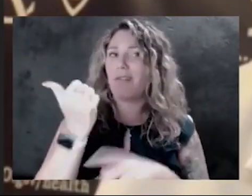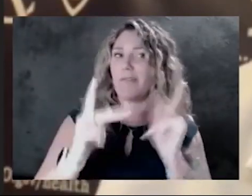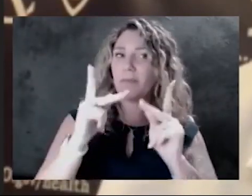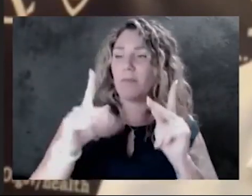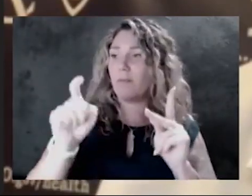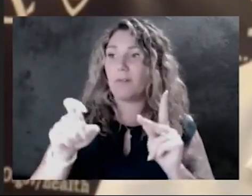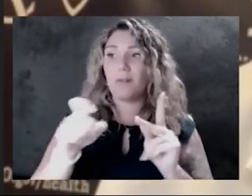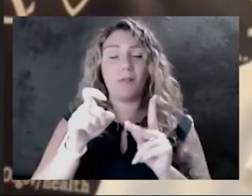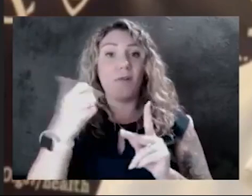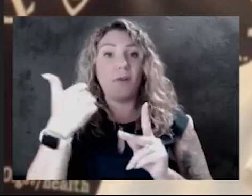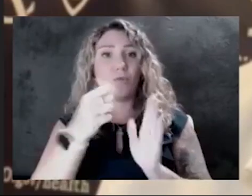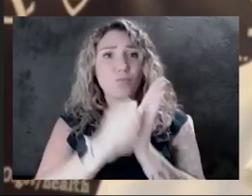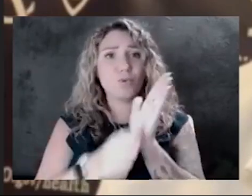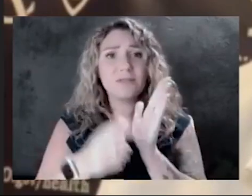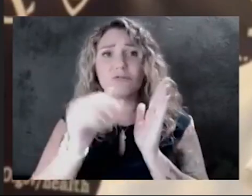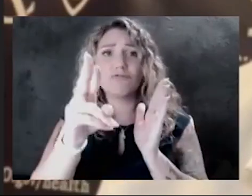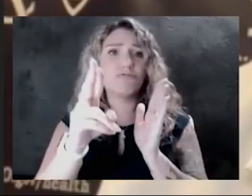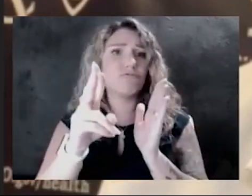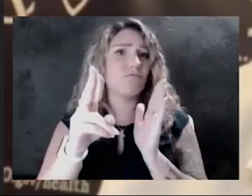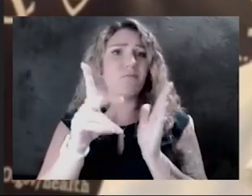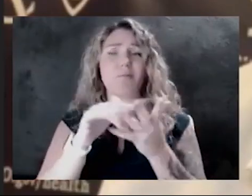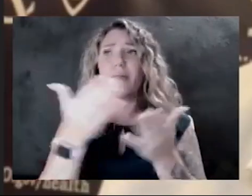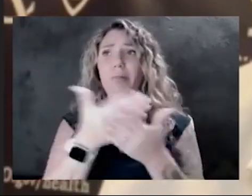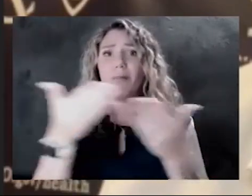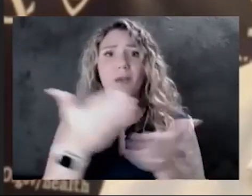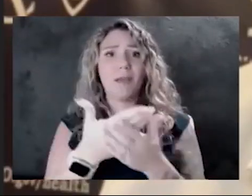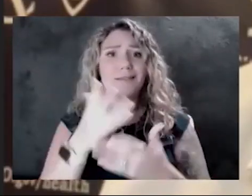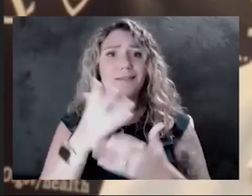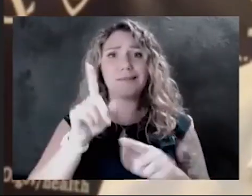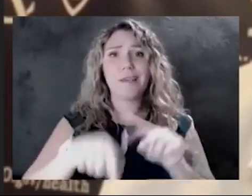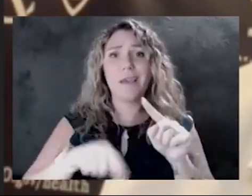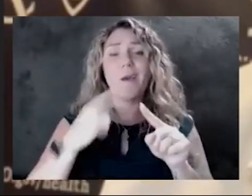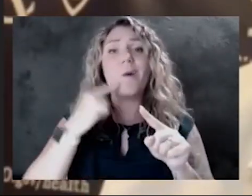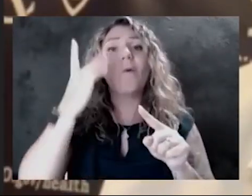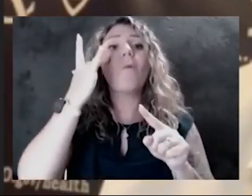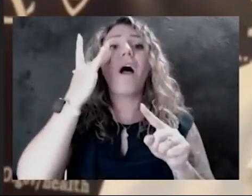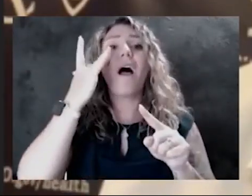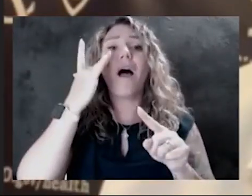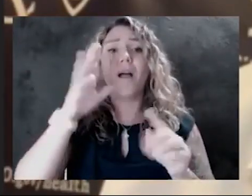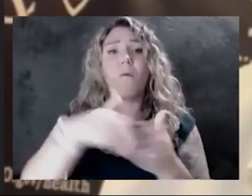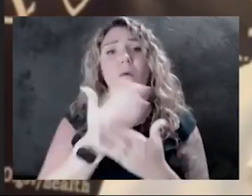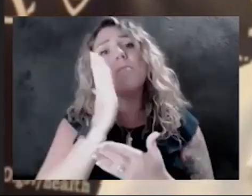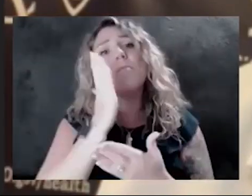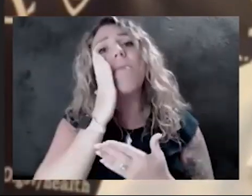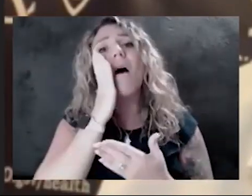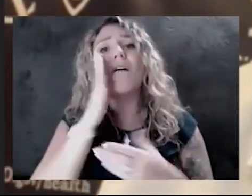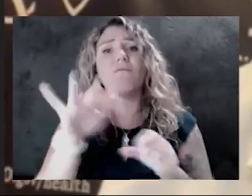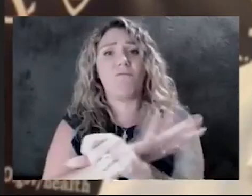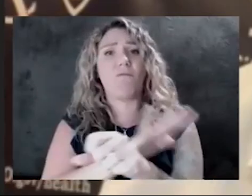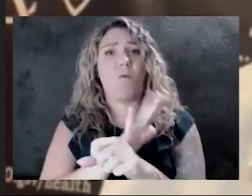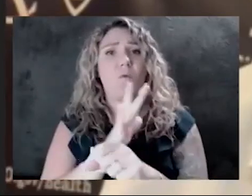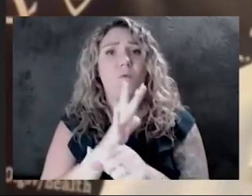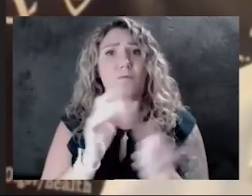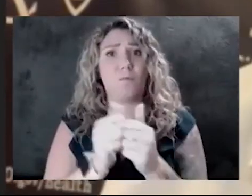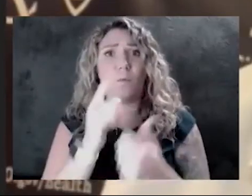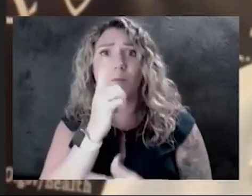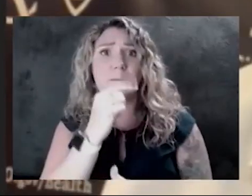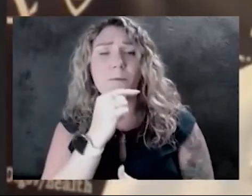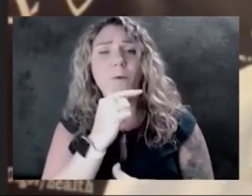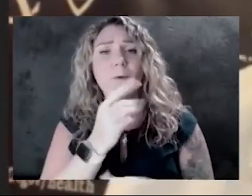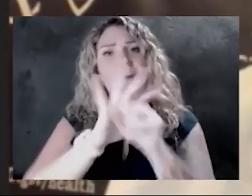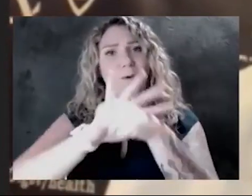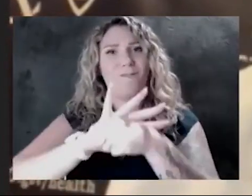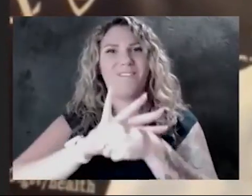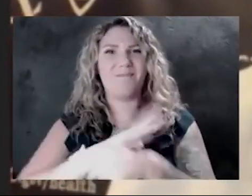can't get them because the beds are tied up with coronavirus patients. We just need to keep the pressure